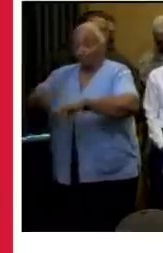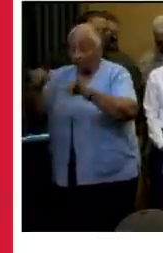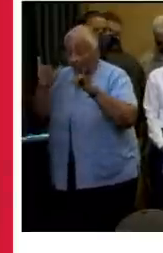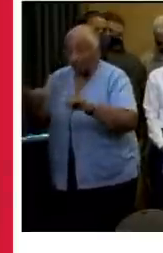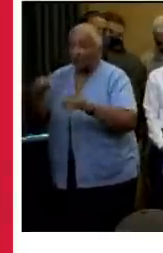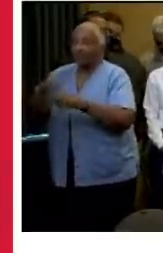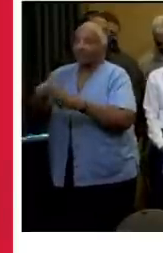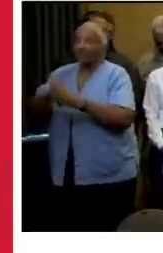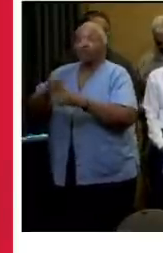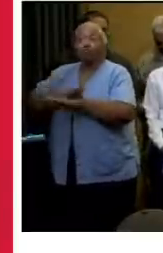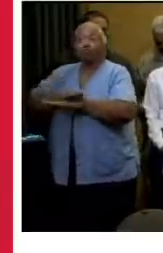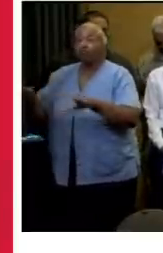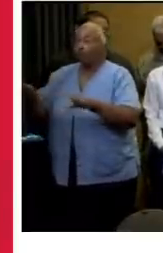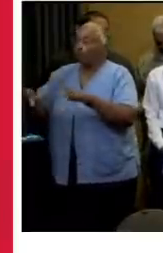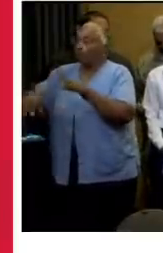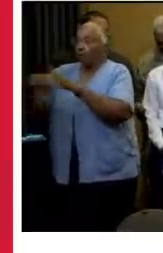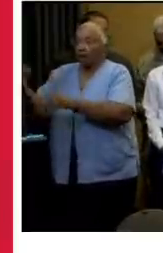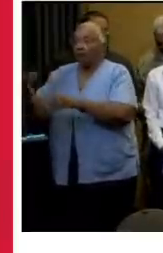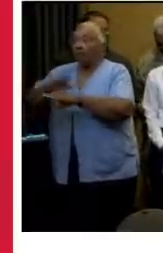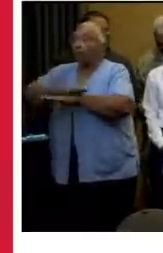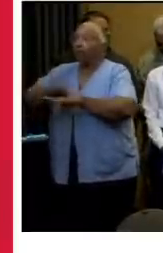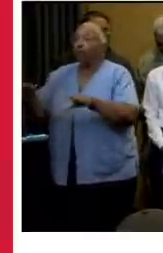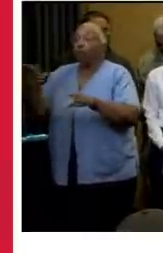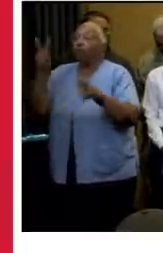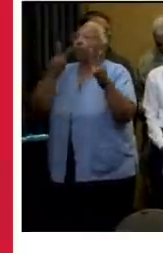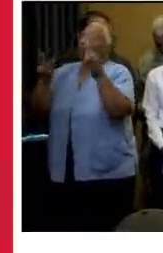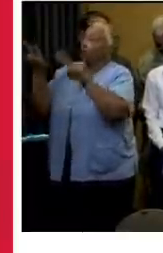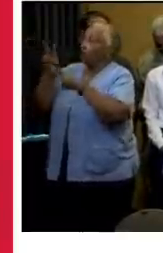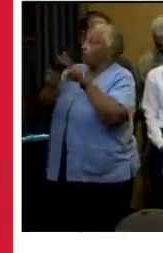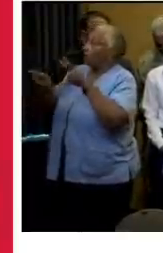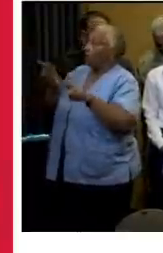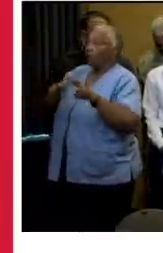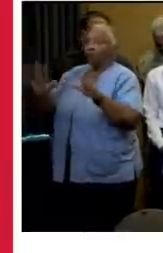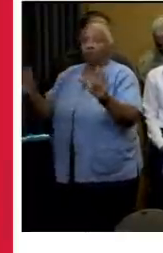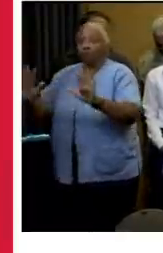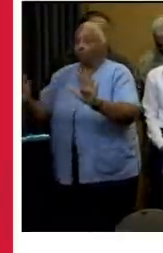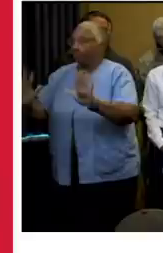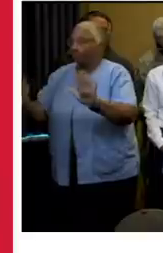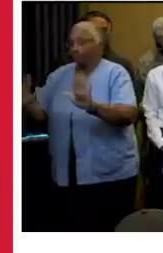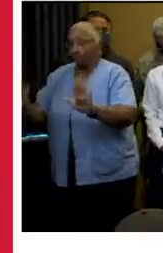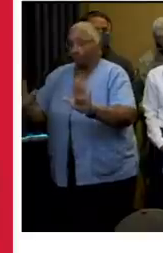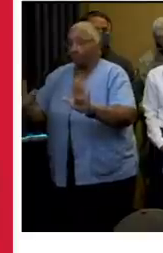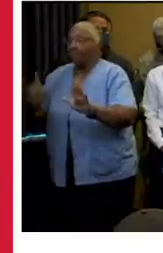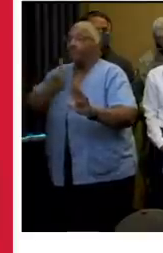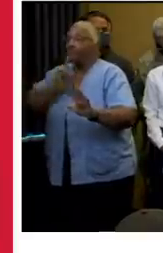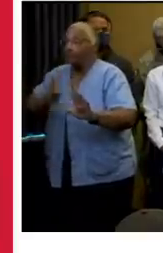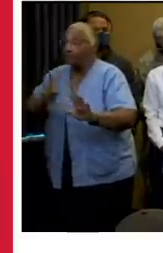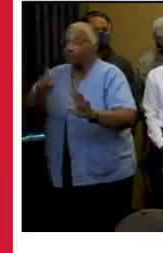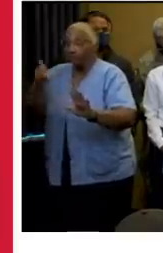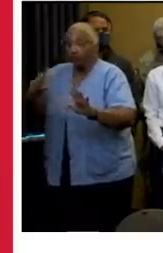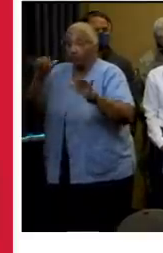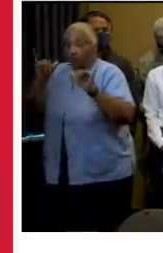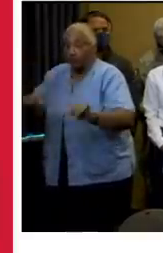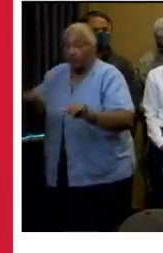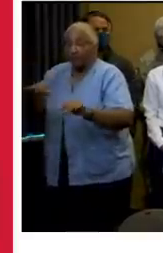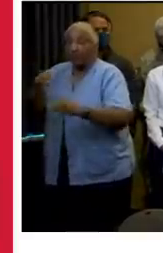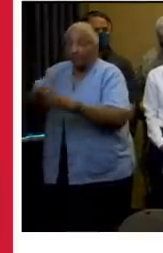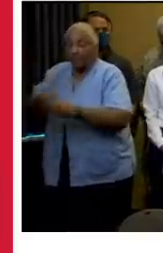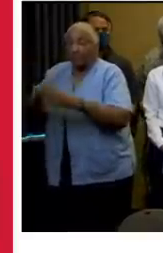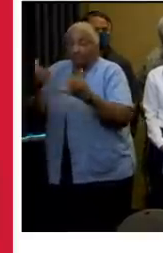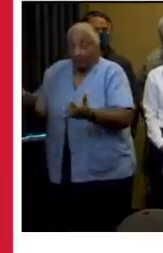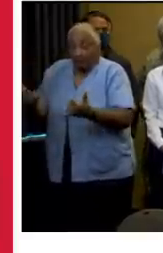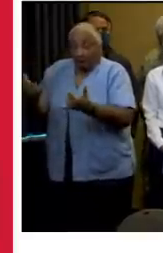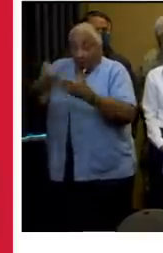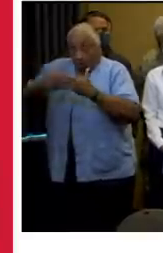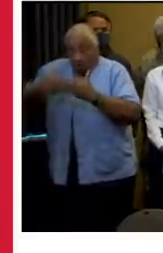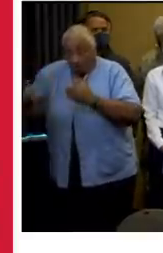Do not venture out. No sightseeing, this is very serious. We need you to stay in from this point forward